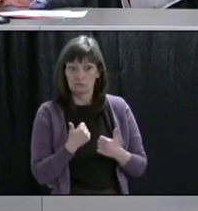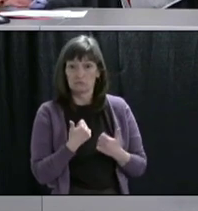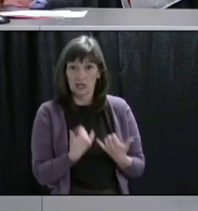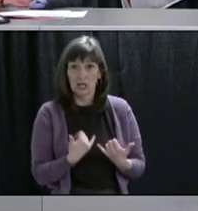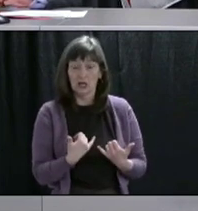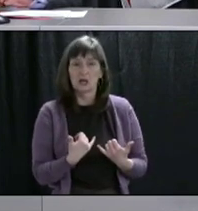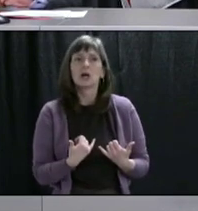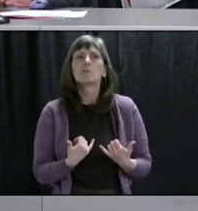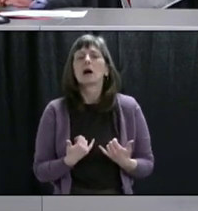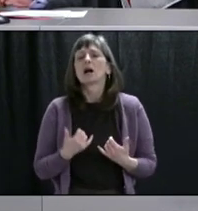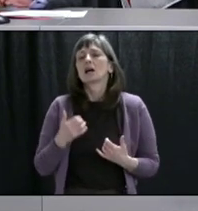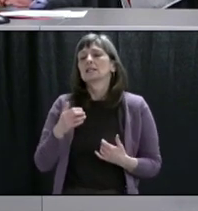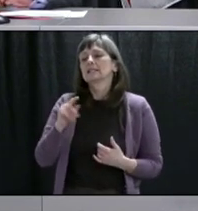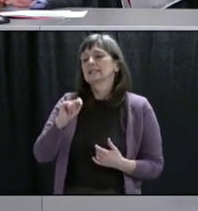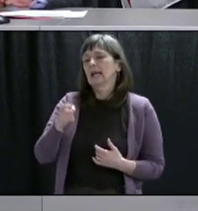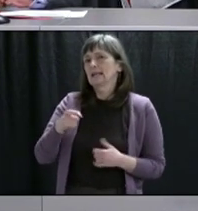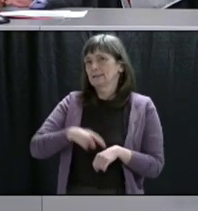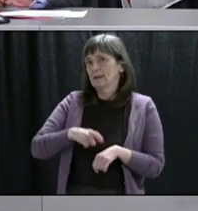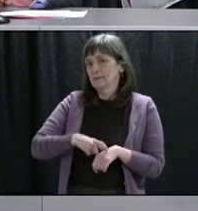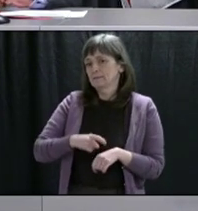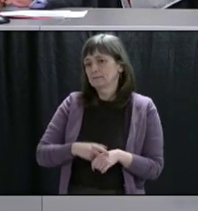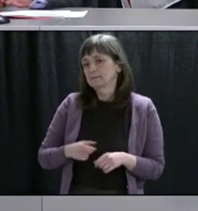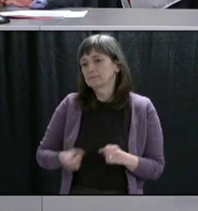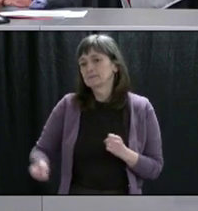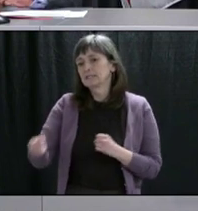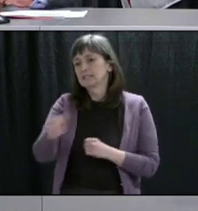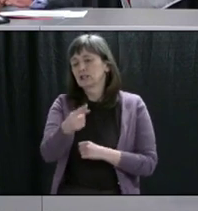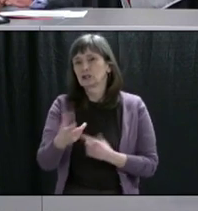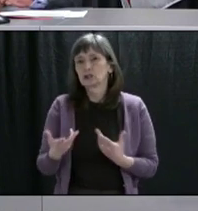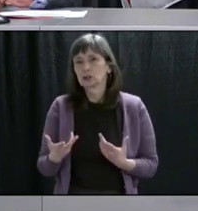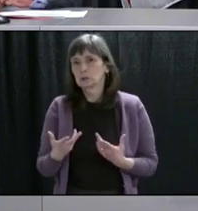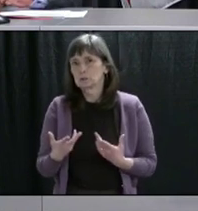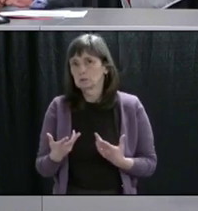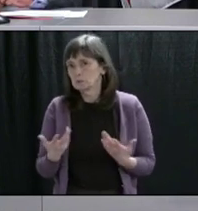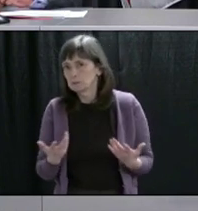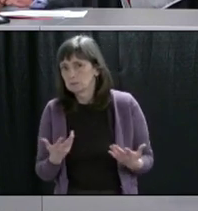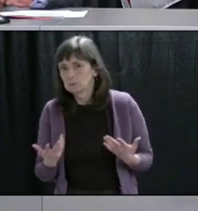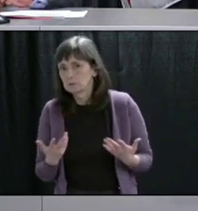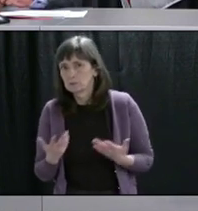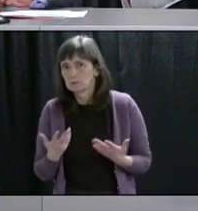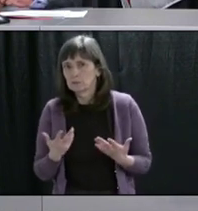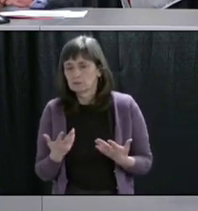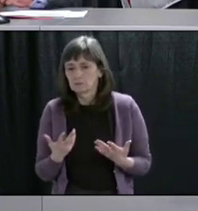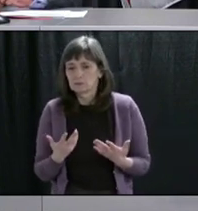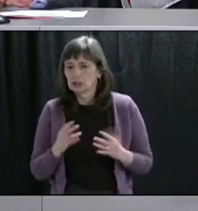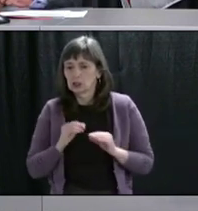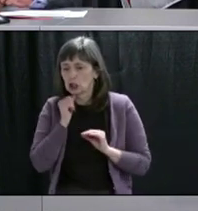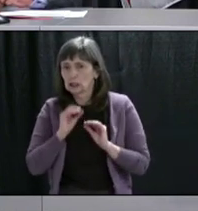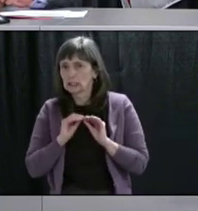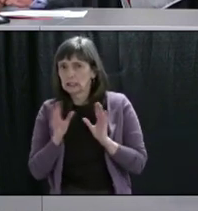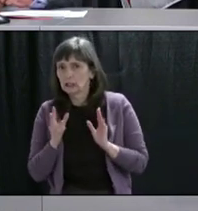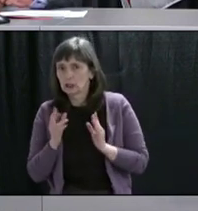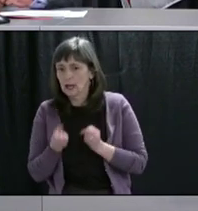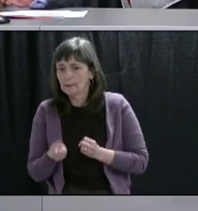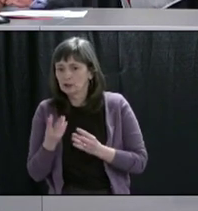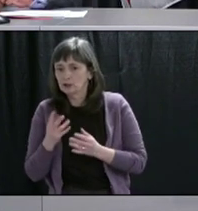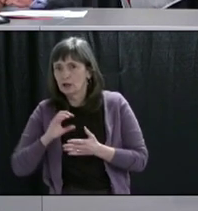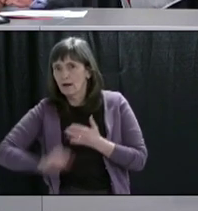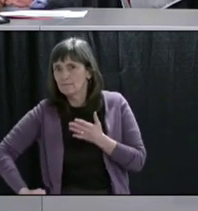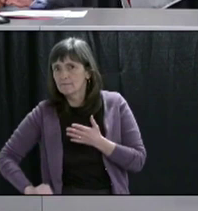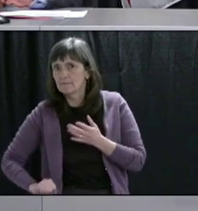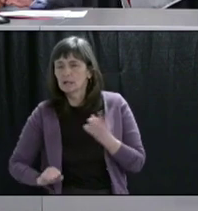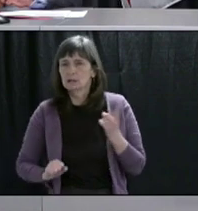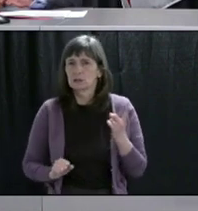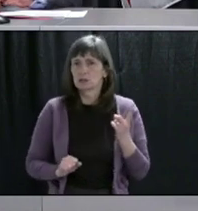come next February, March tax season. Do you have any advice for people to maybe be trying to save some portion of this money, if at all possible, for taxation that will